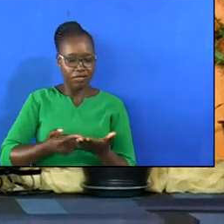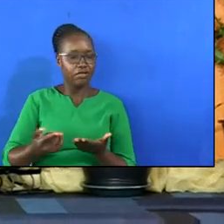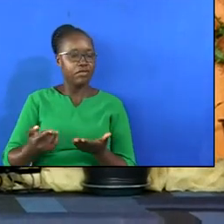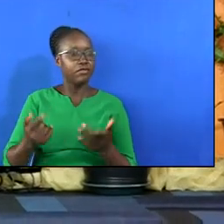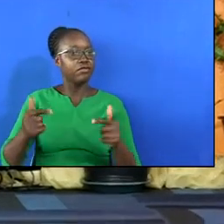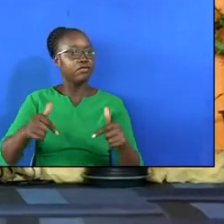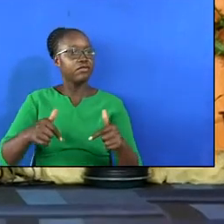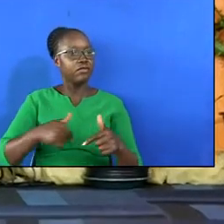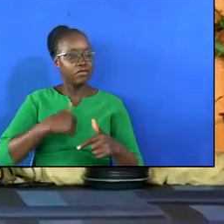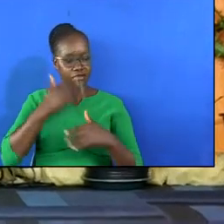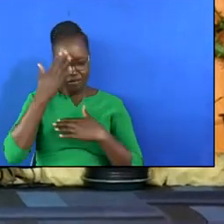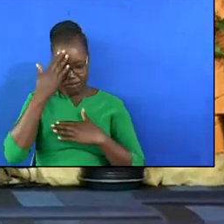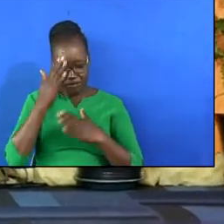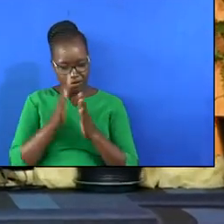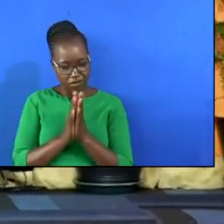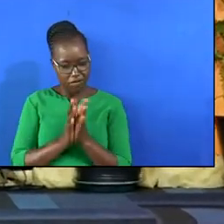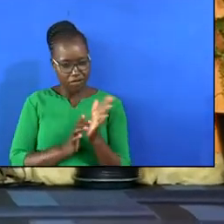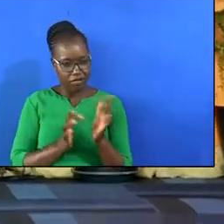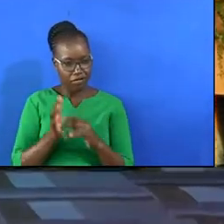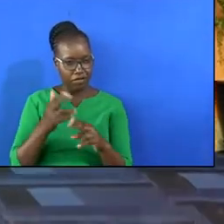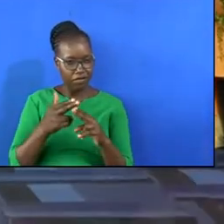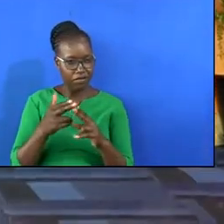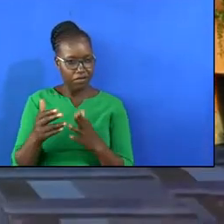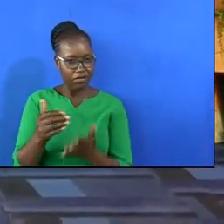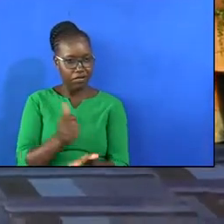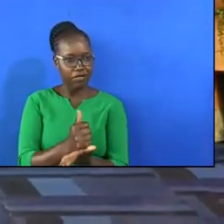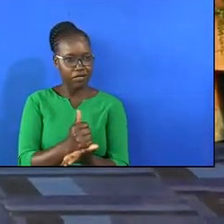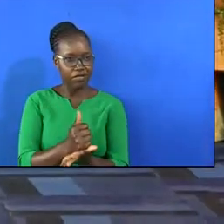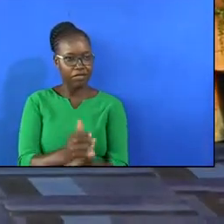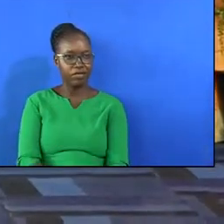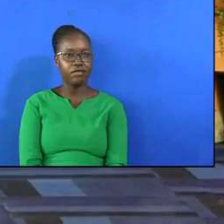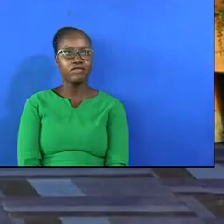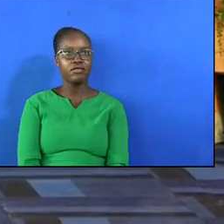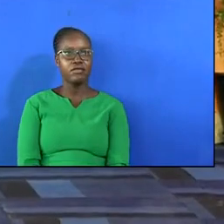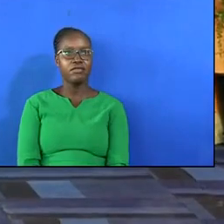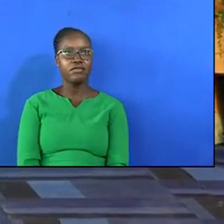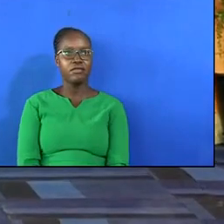is my humble prayer in Jesus name Amen